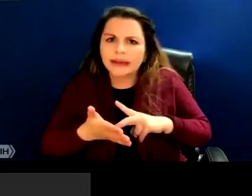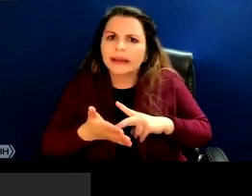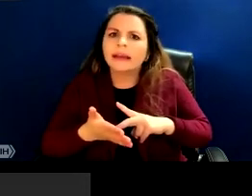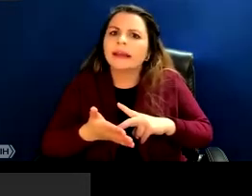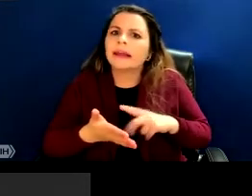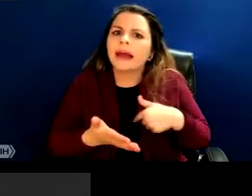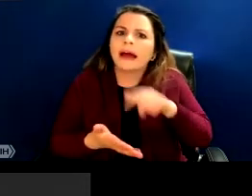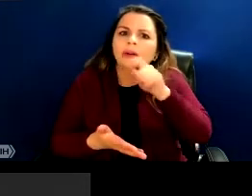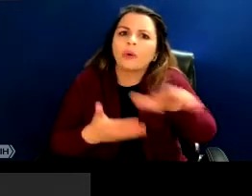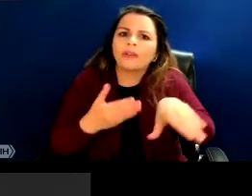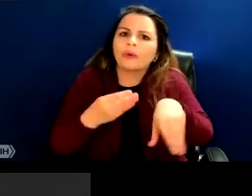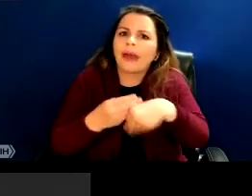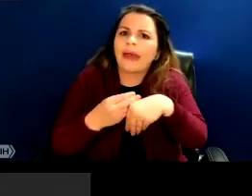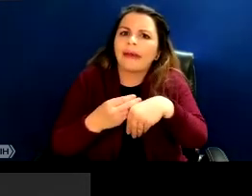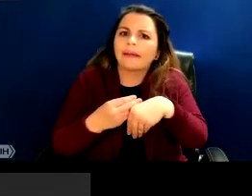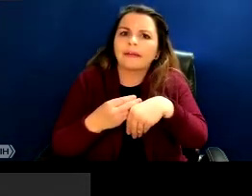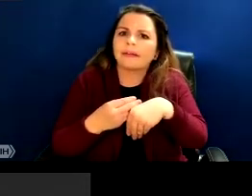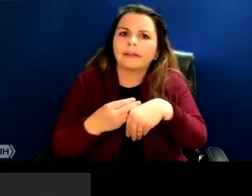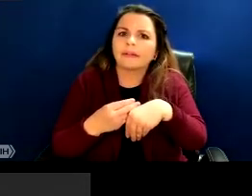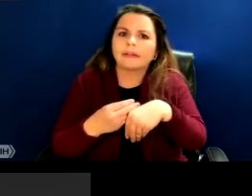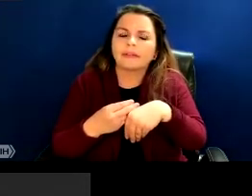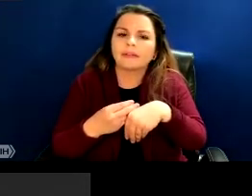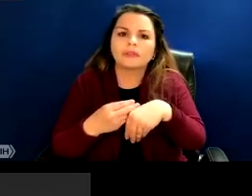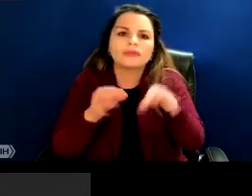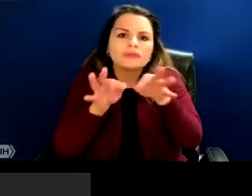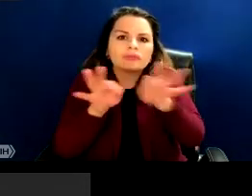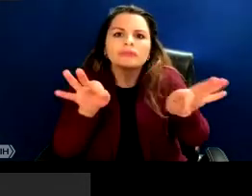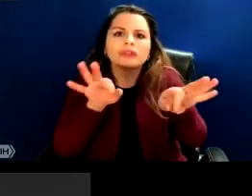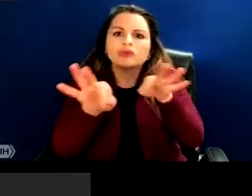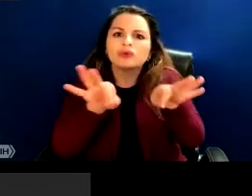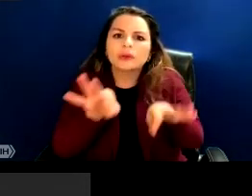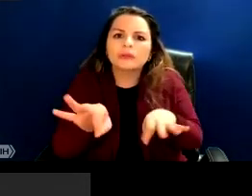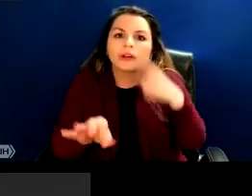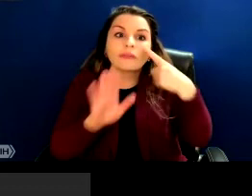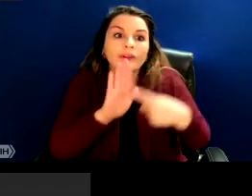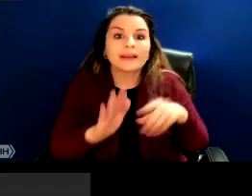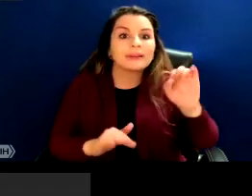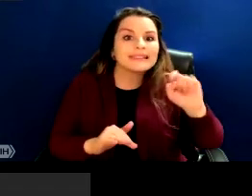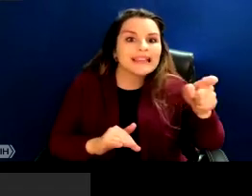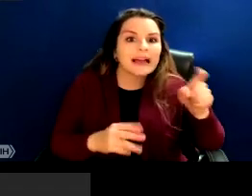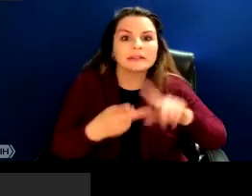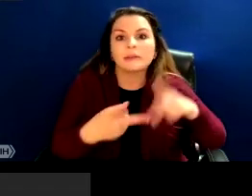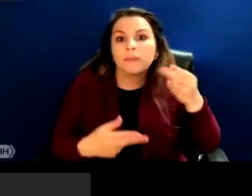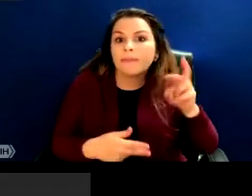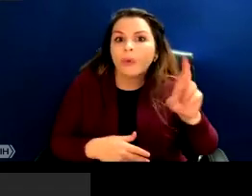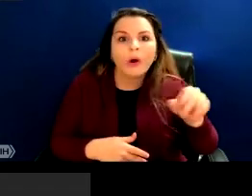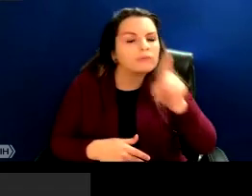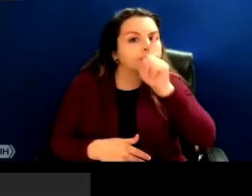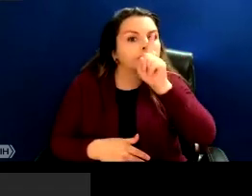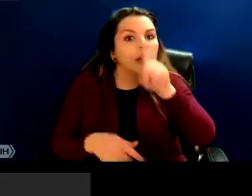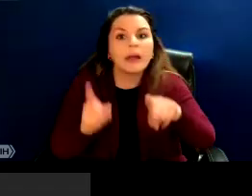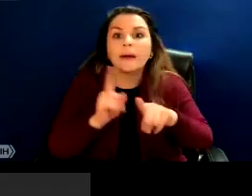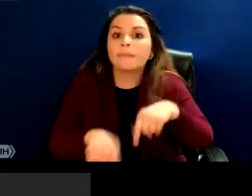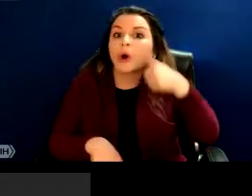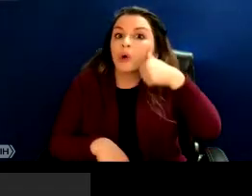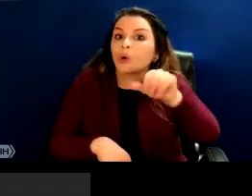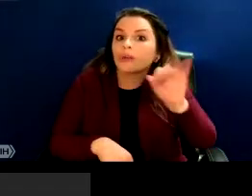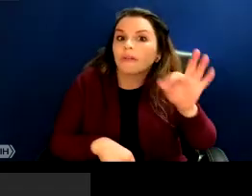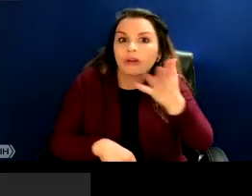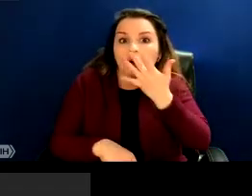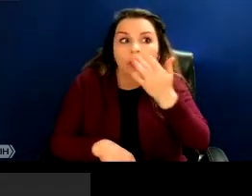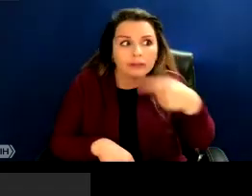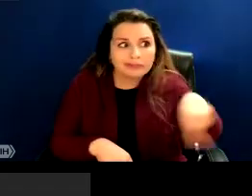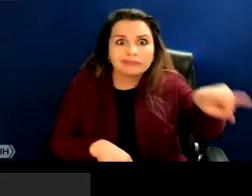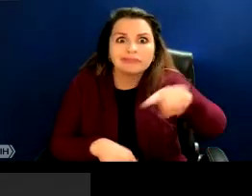add descriptors like sex or porn, but that girls of color in the United States,